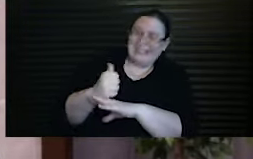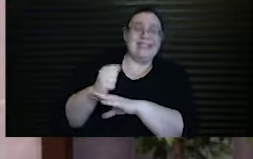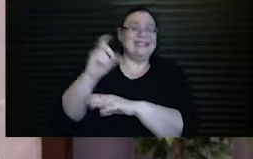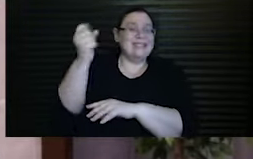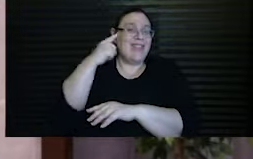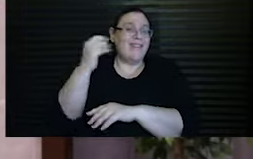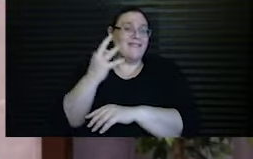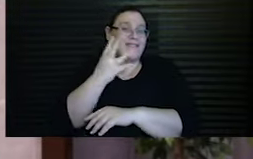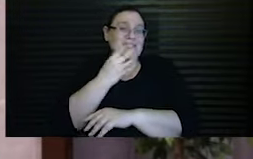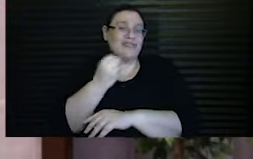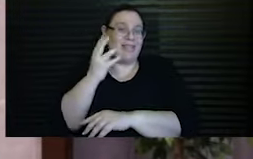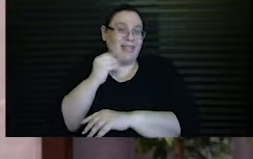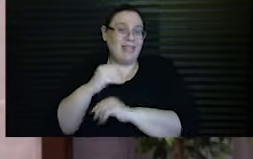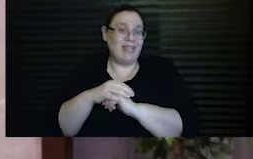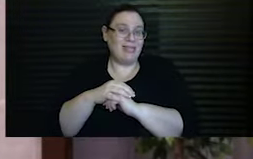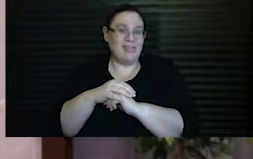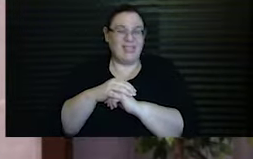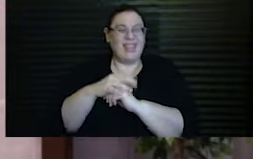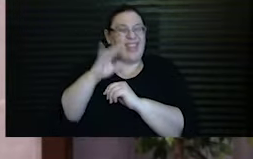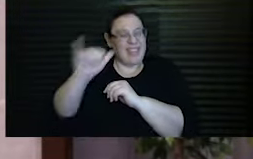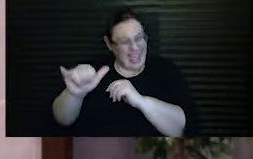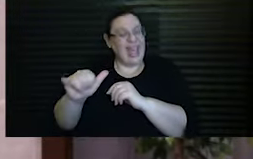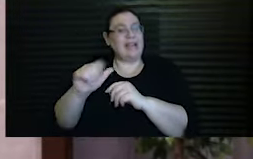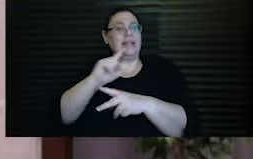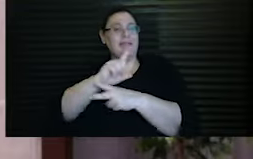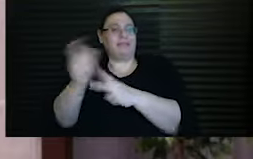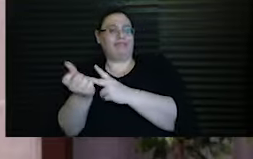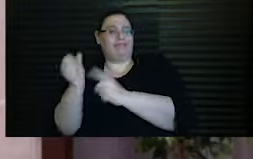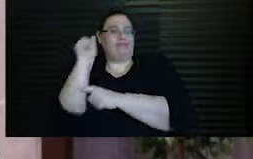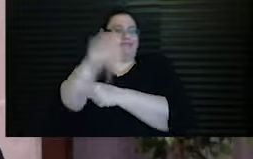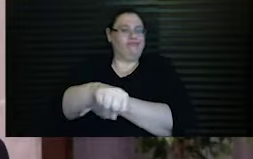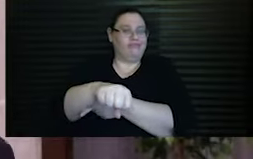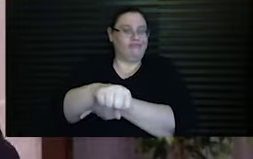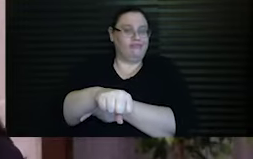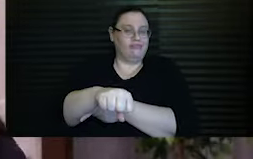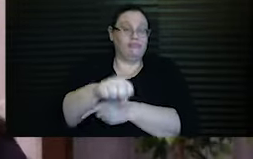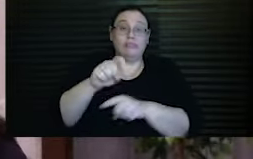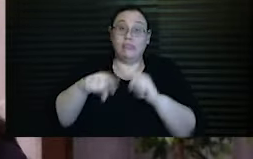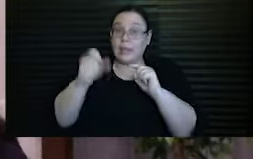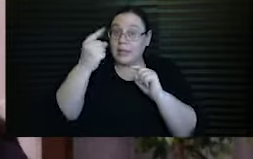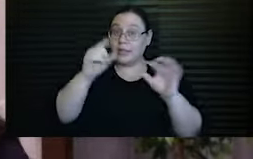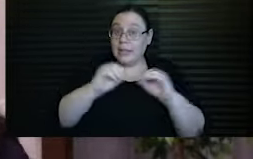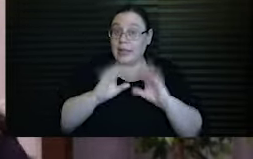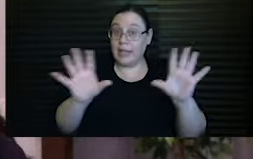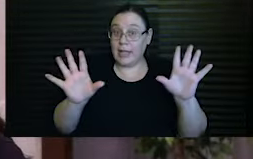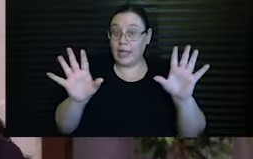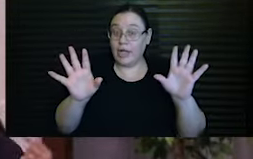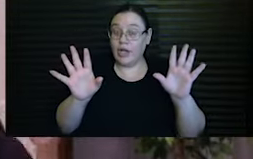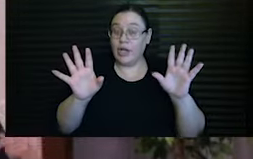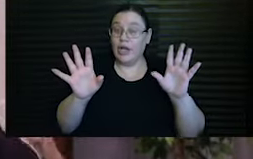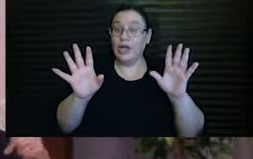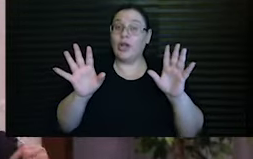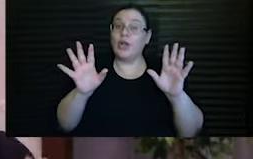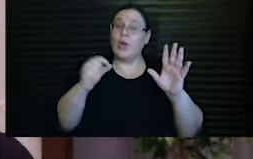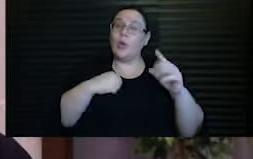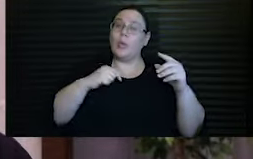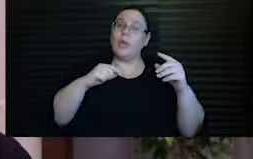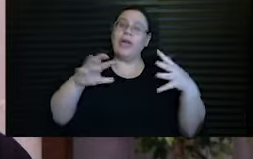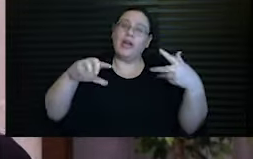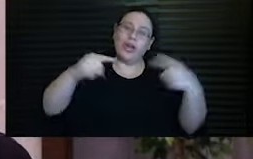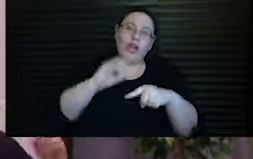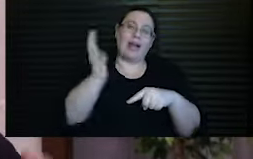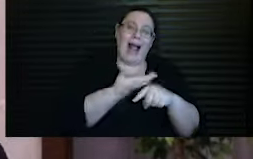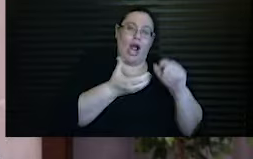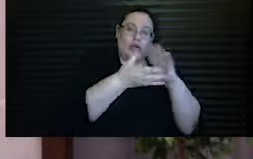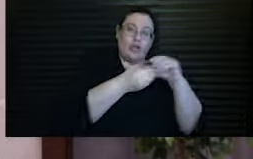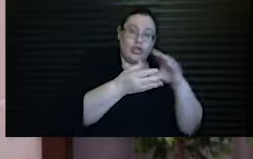The ultimate subversive sequel. And yet, let us be clear. We sabotage our own story